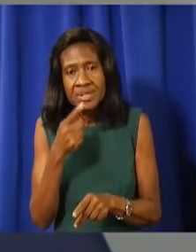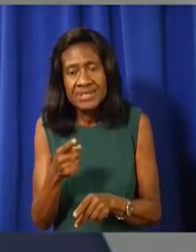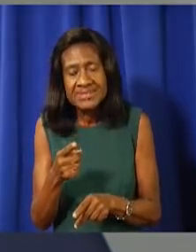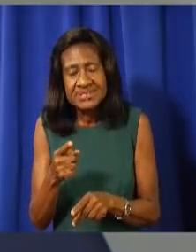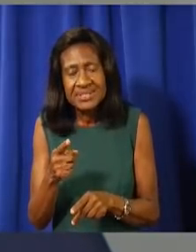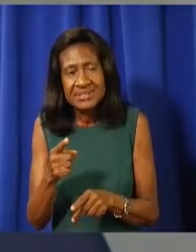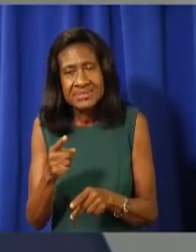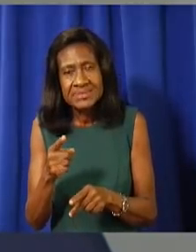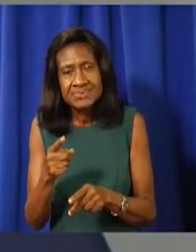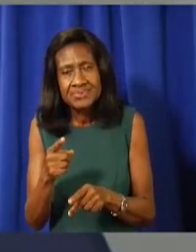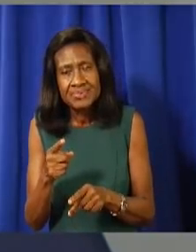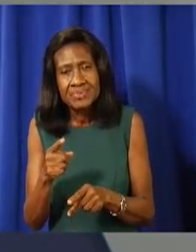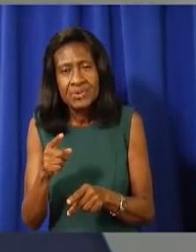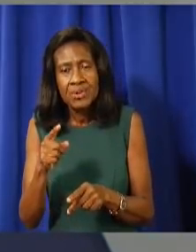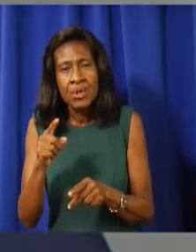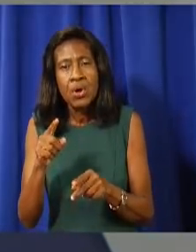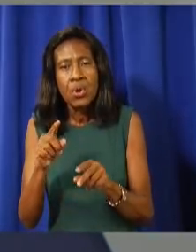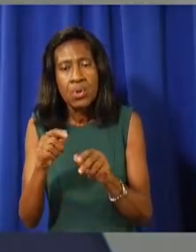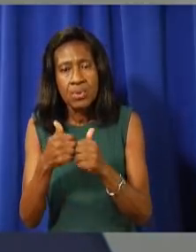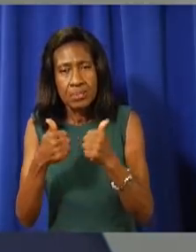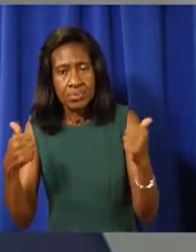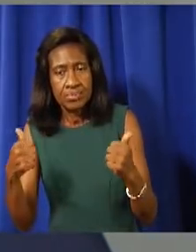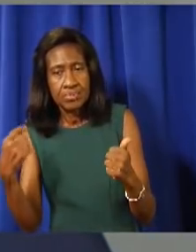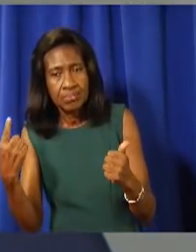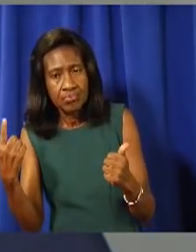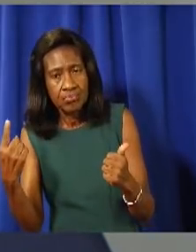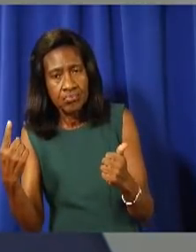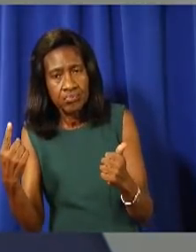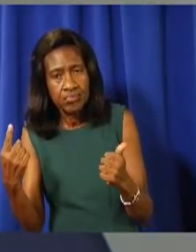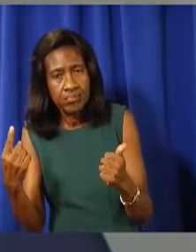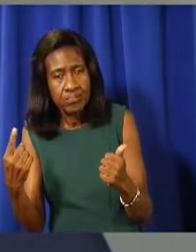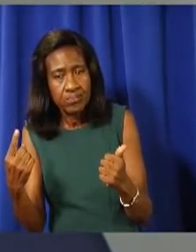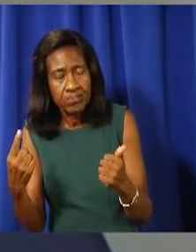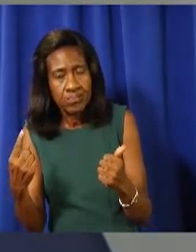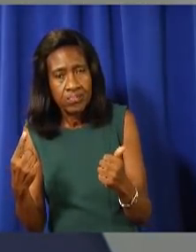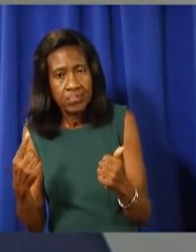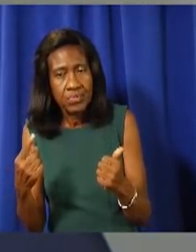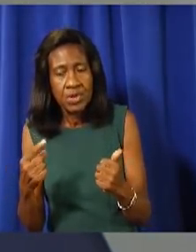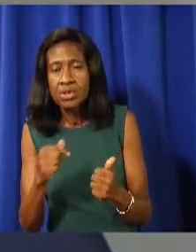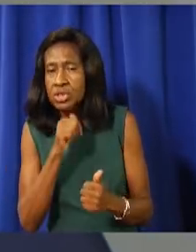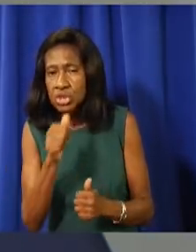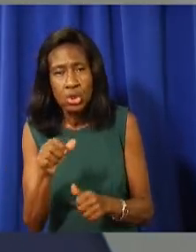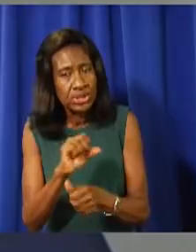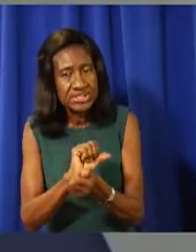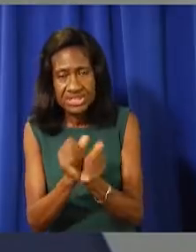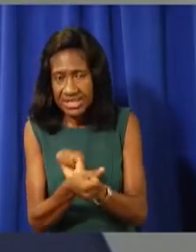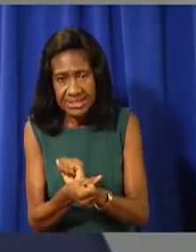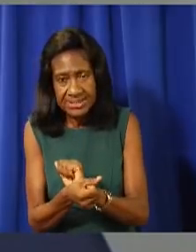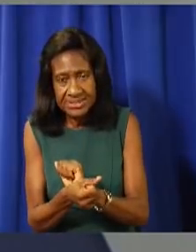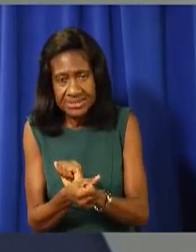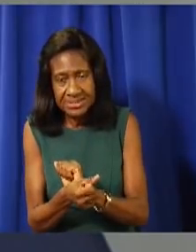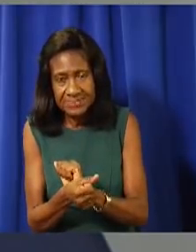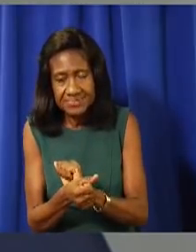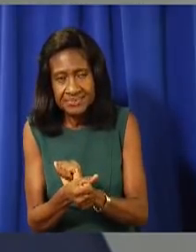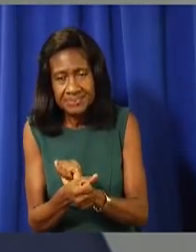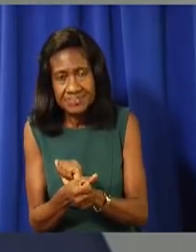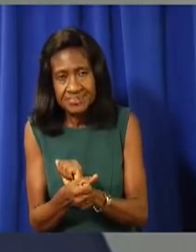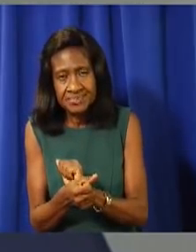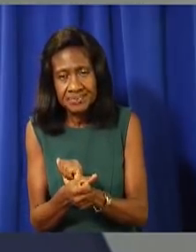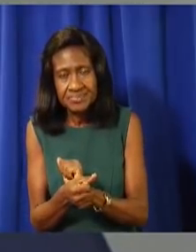Phase 3 is the quarantine period. Let me say that again. One thing that does not change is the quarantine period.